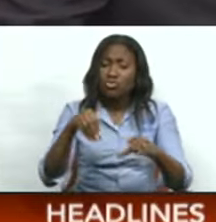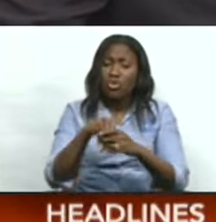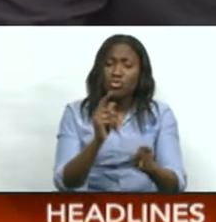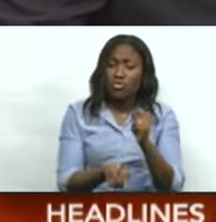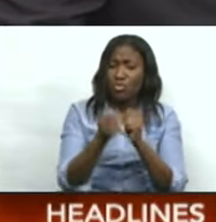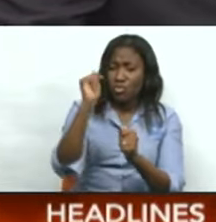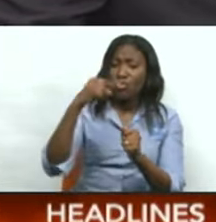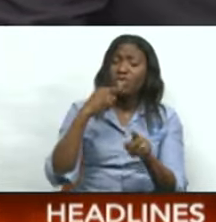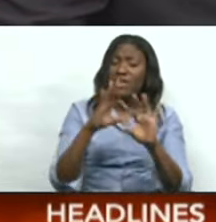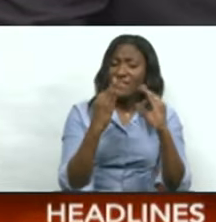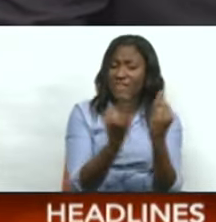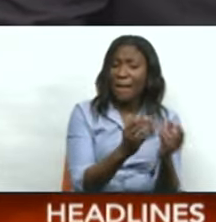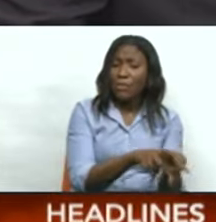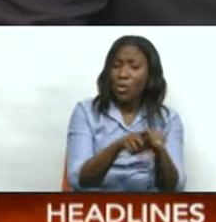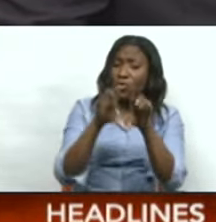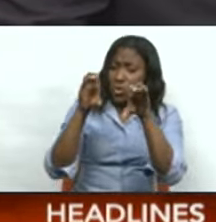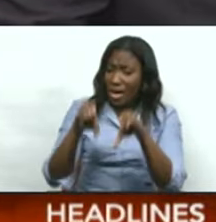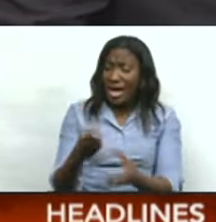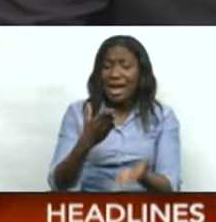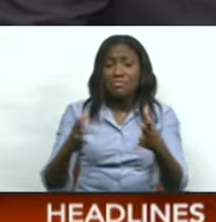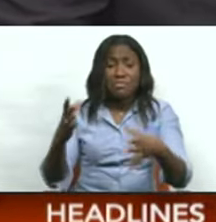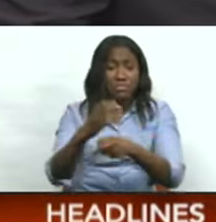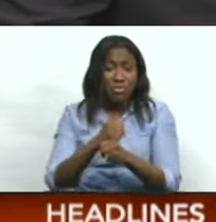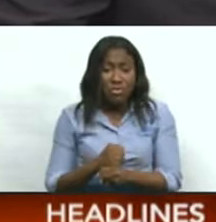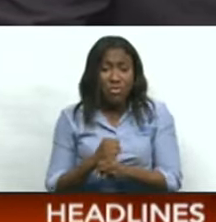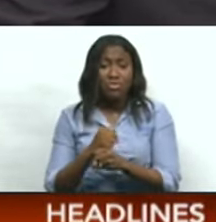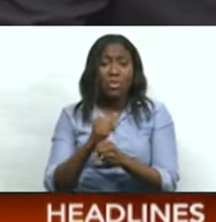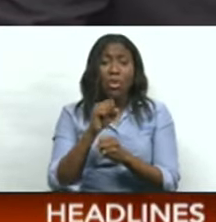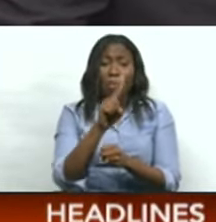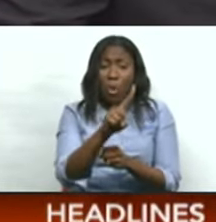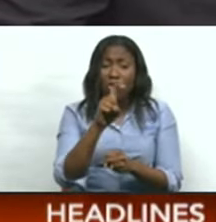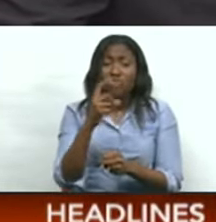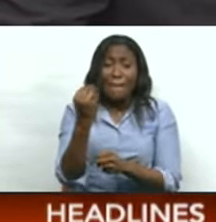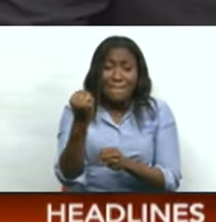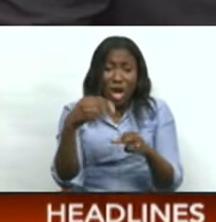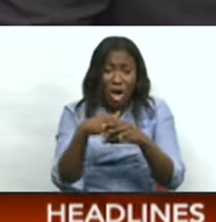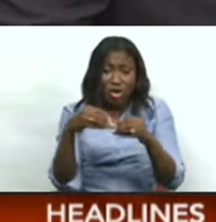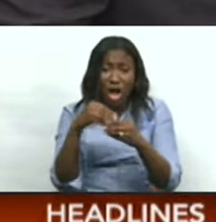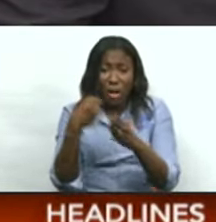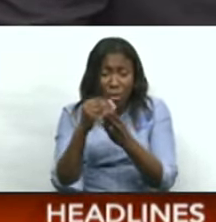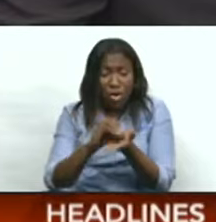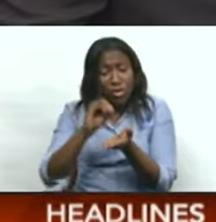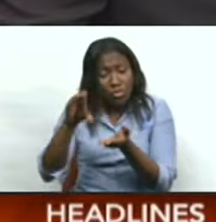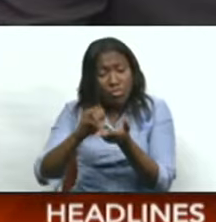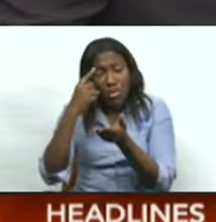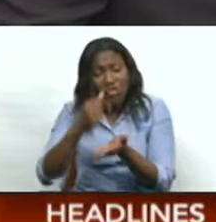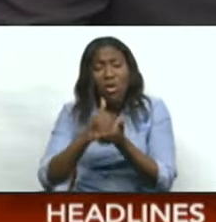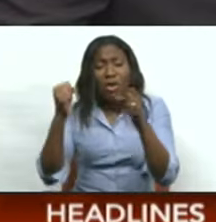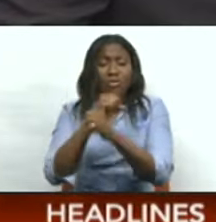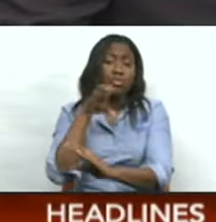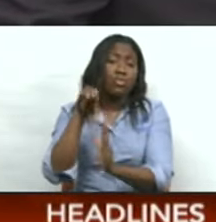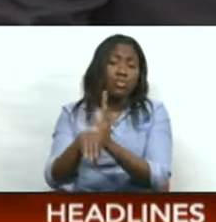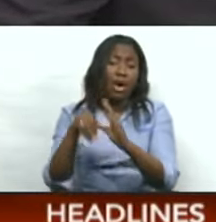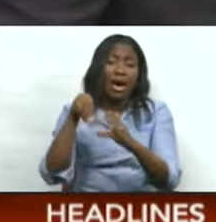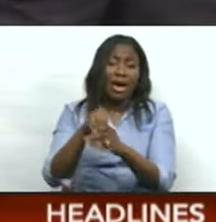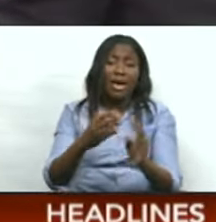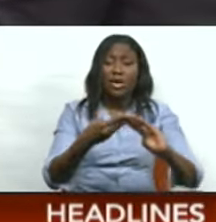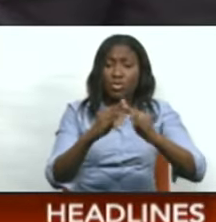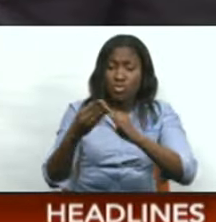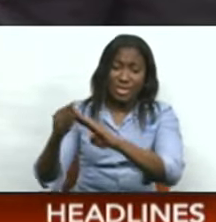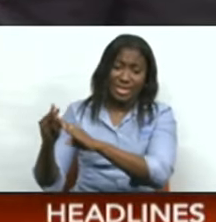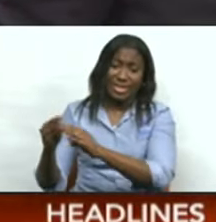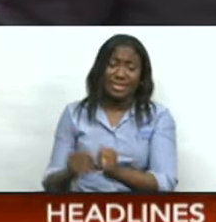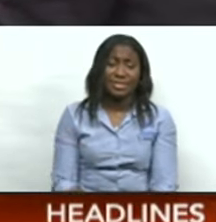families will also be able to benefit from a portion of the $100 million allocated to crime-fighting initiatives in embattled